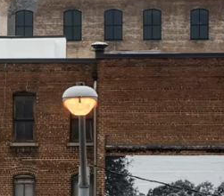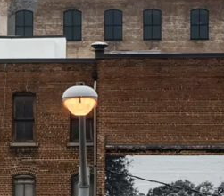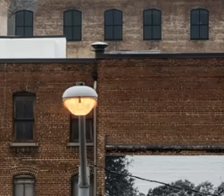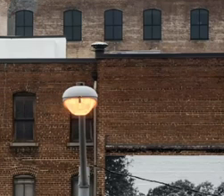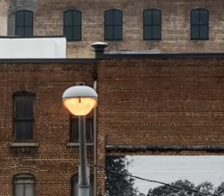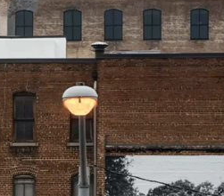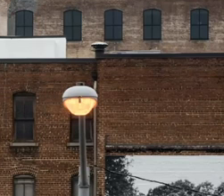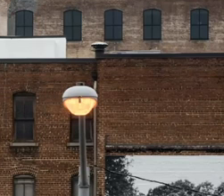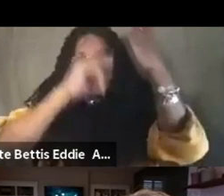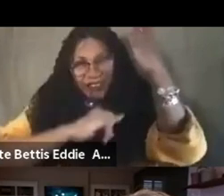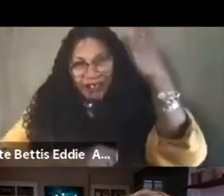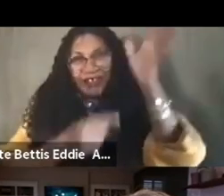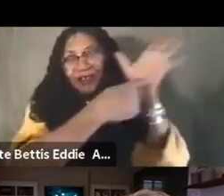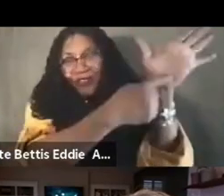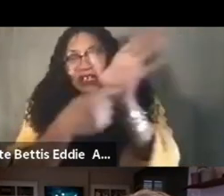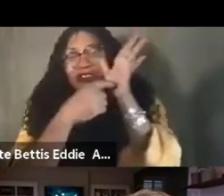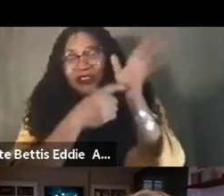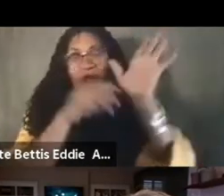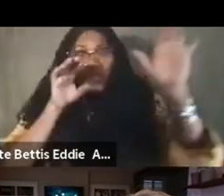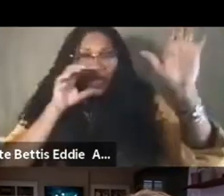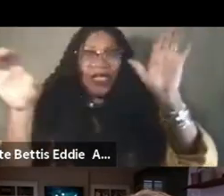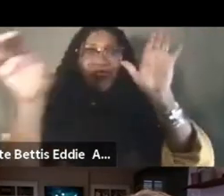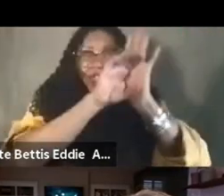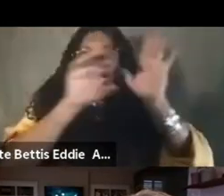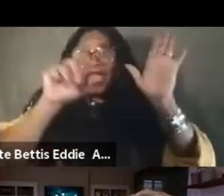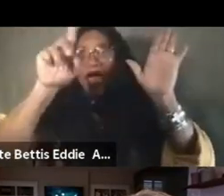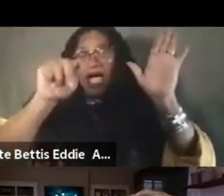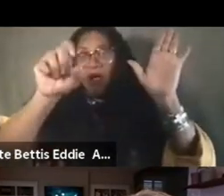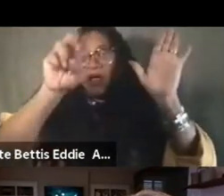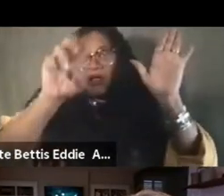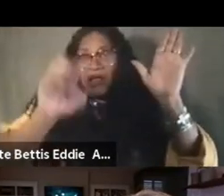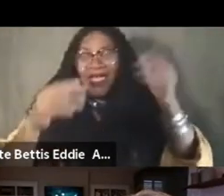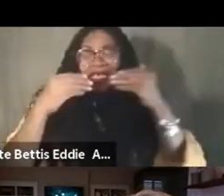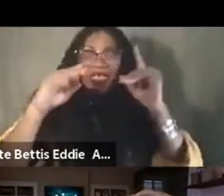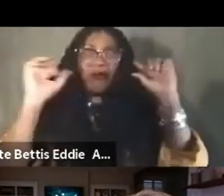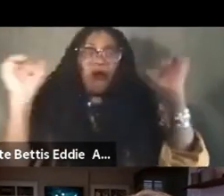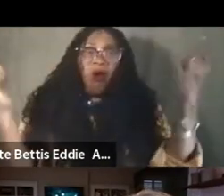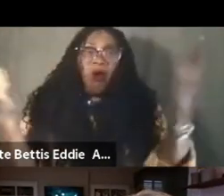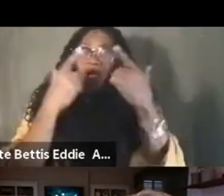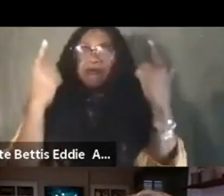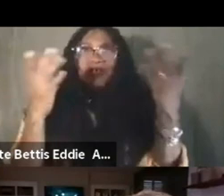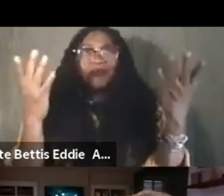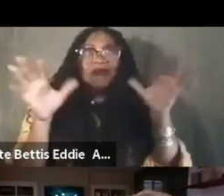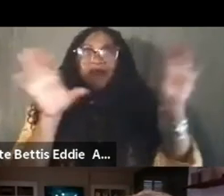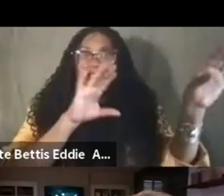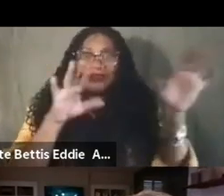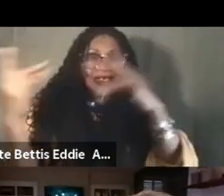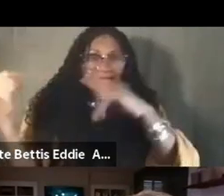for bringing her back and you know for really for all of you for what you've done today is so um